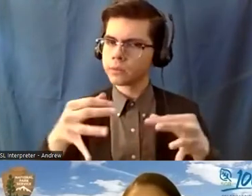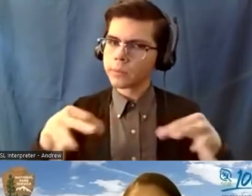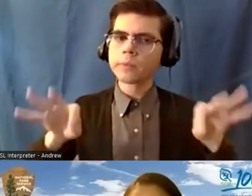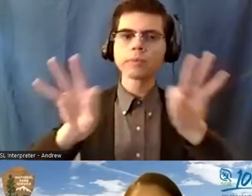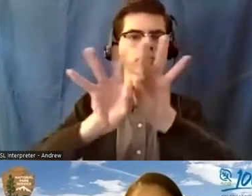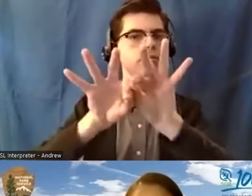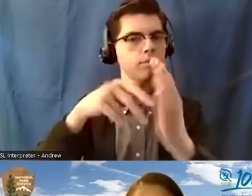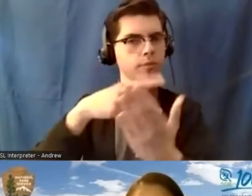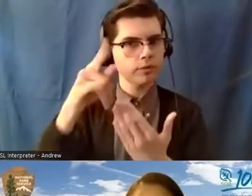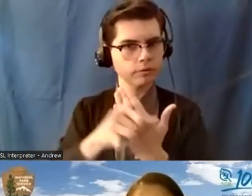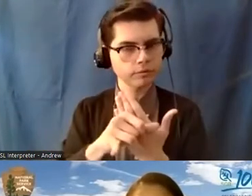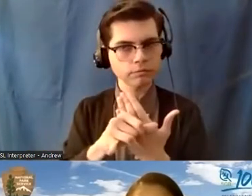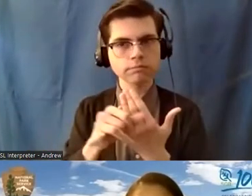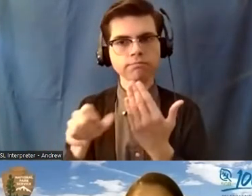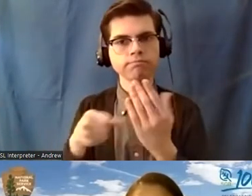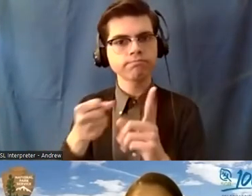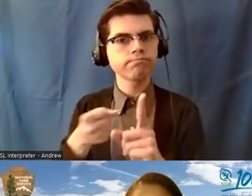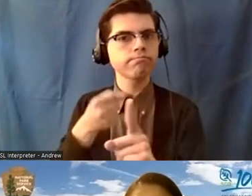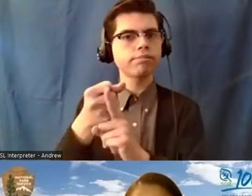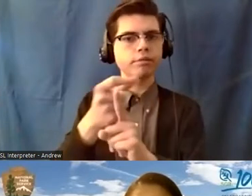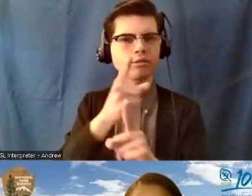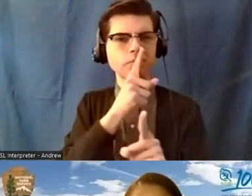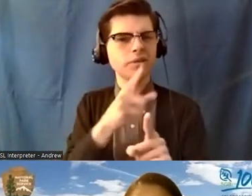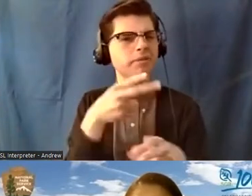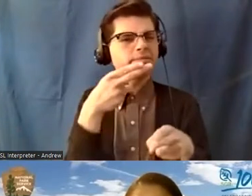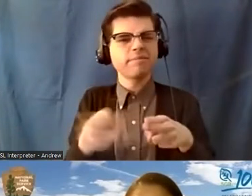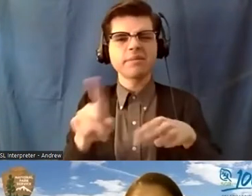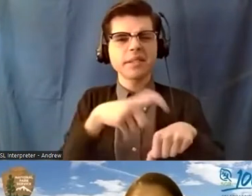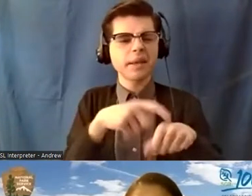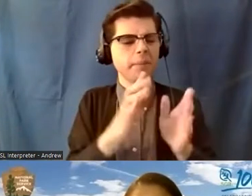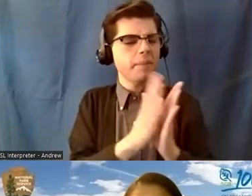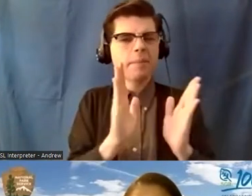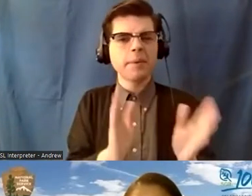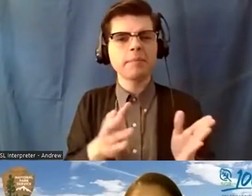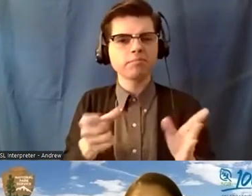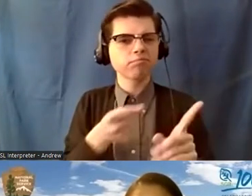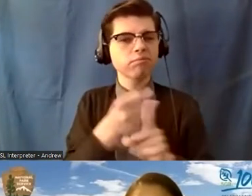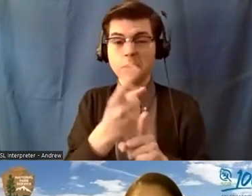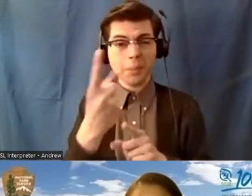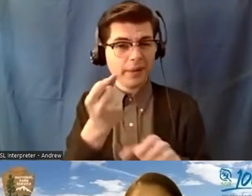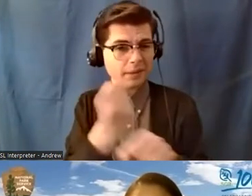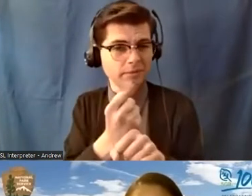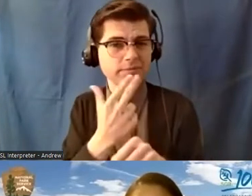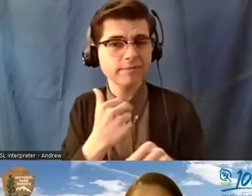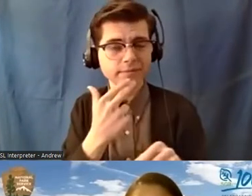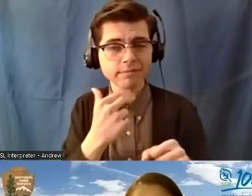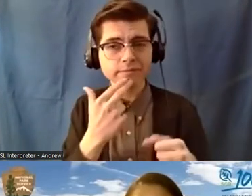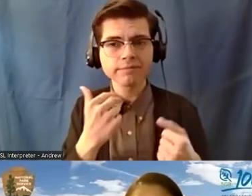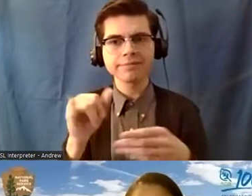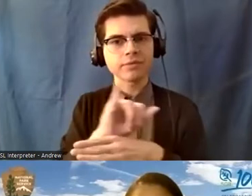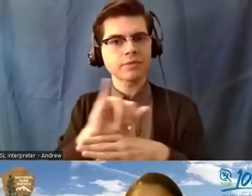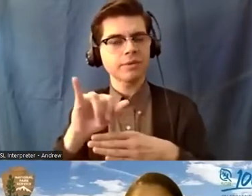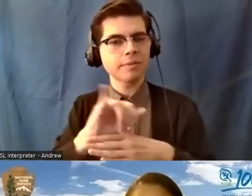have an impact within such a short time of an internship, you know, one year. So,